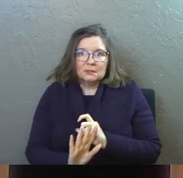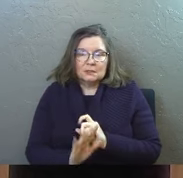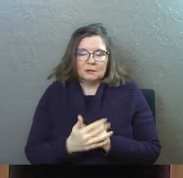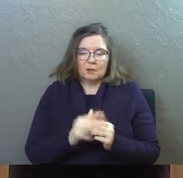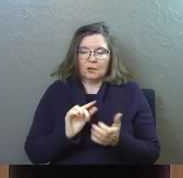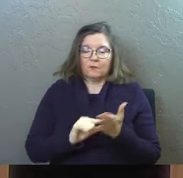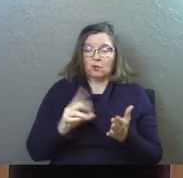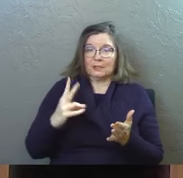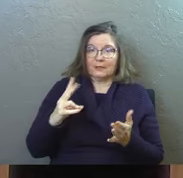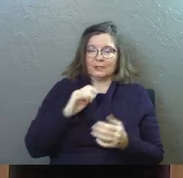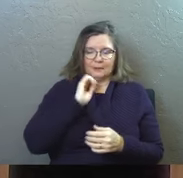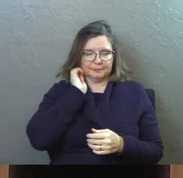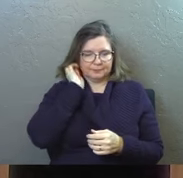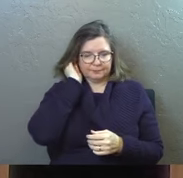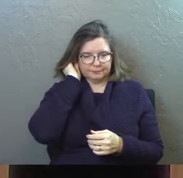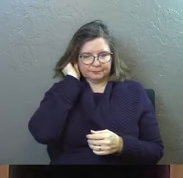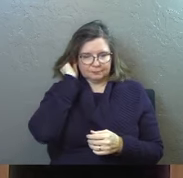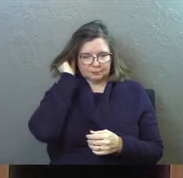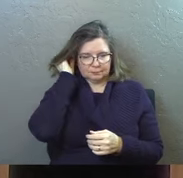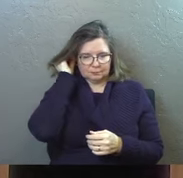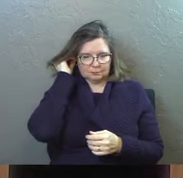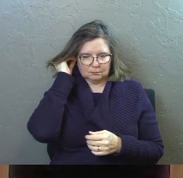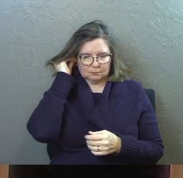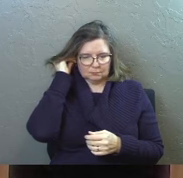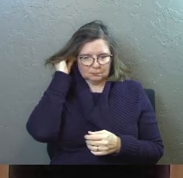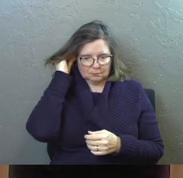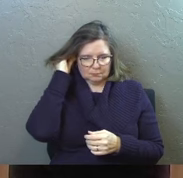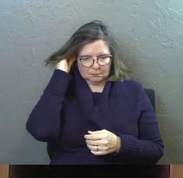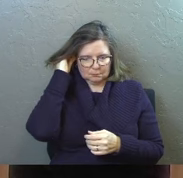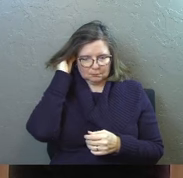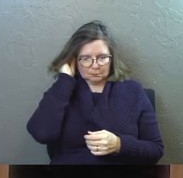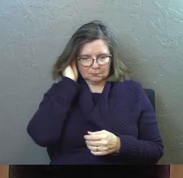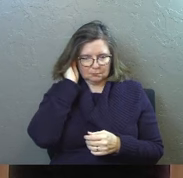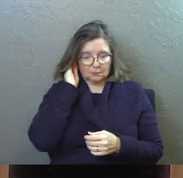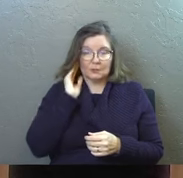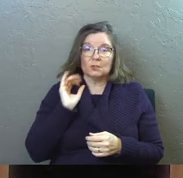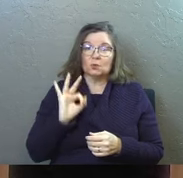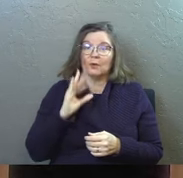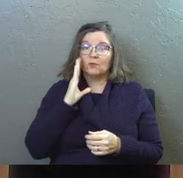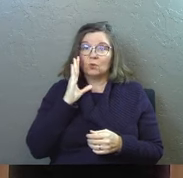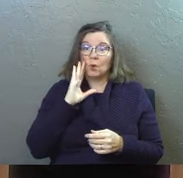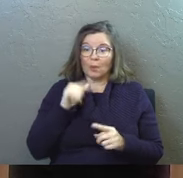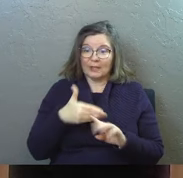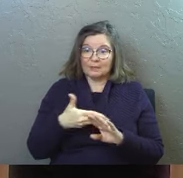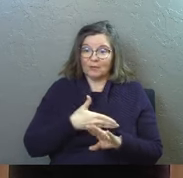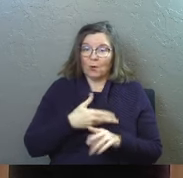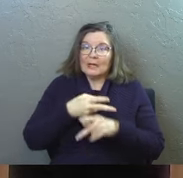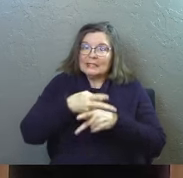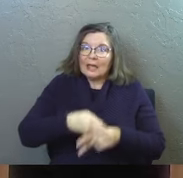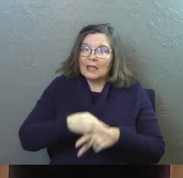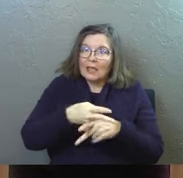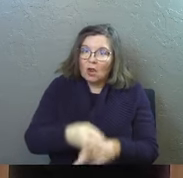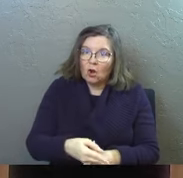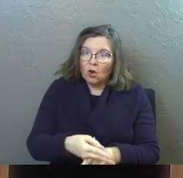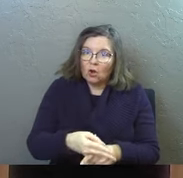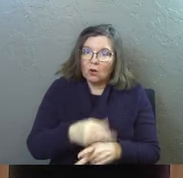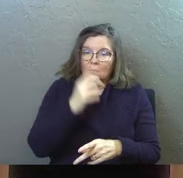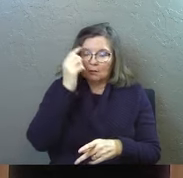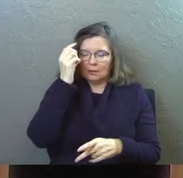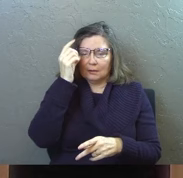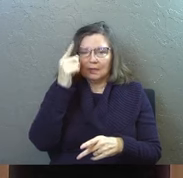verse 17 you therefore beloved knowing this beforehand take care say take care take care